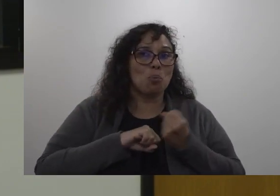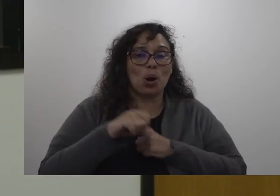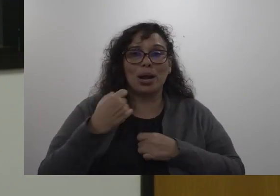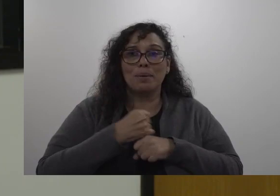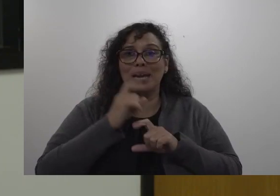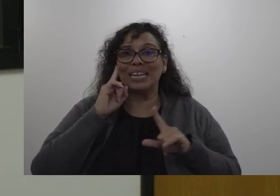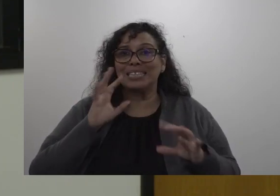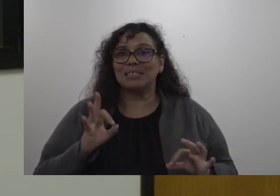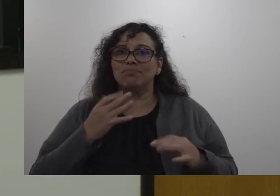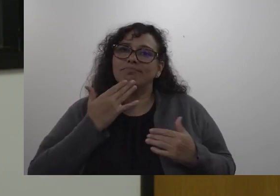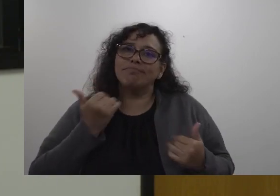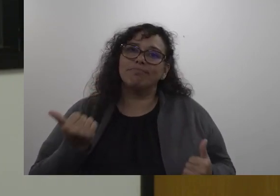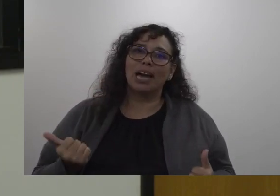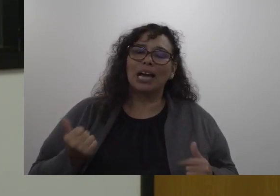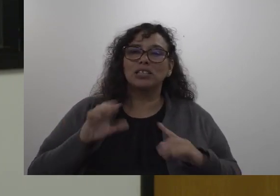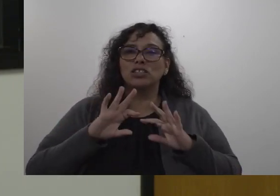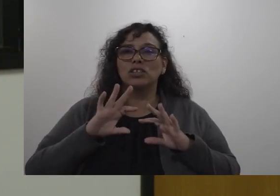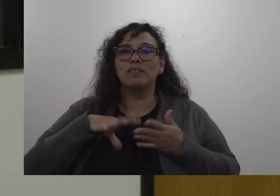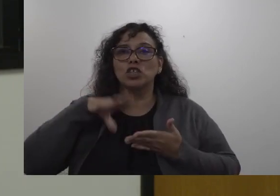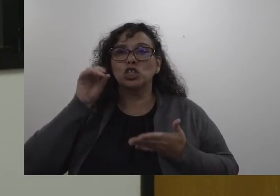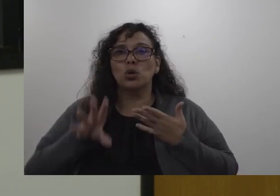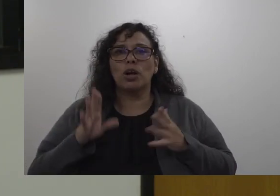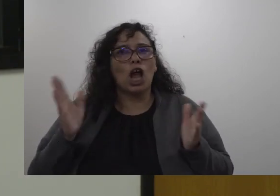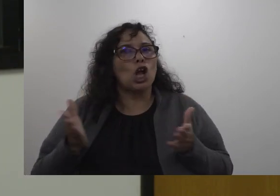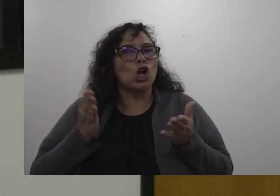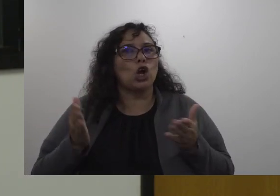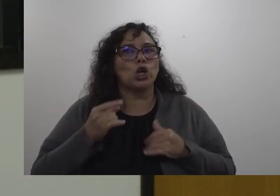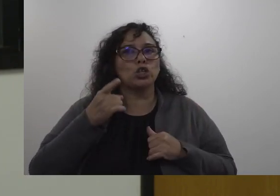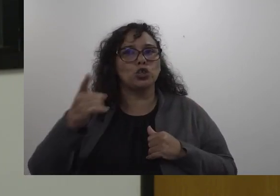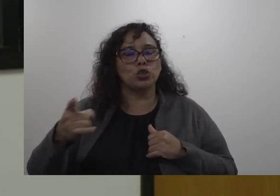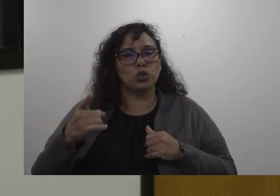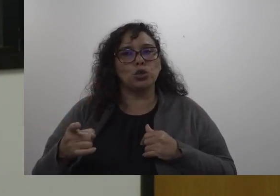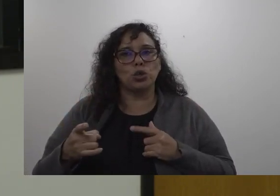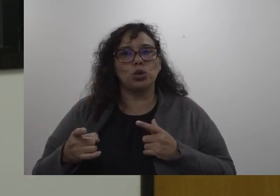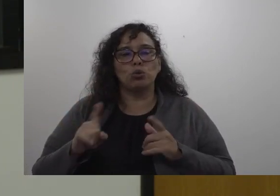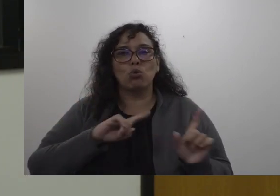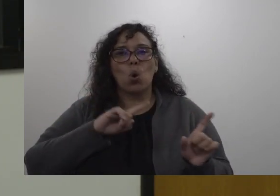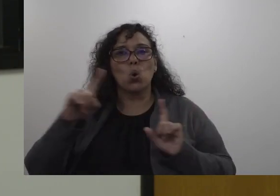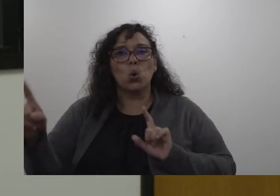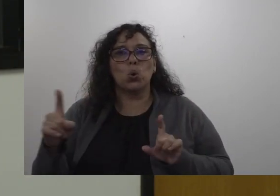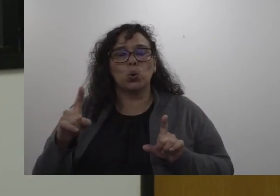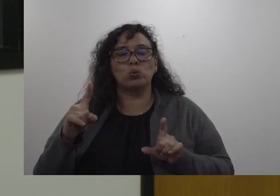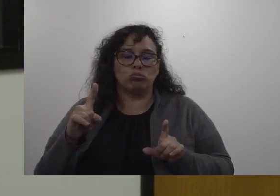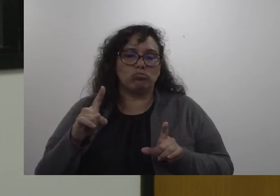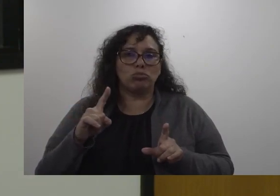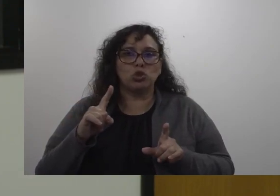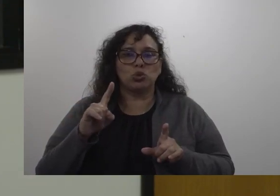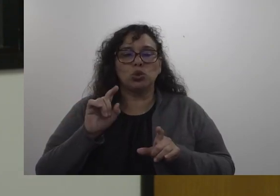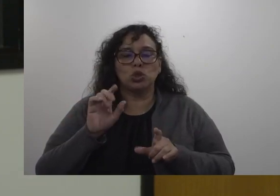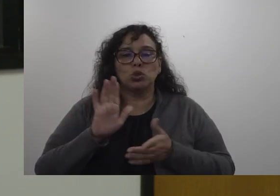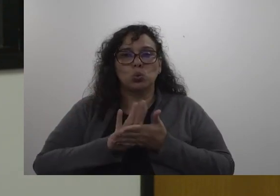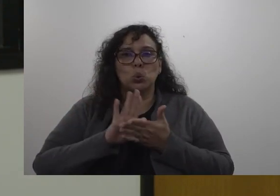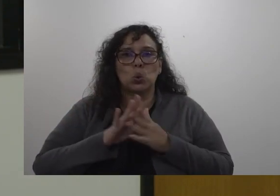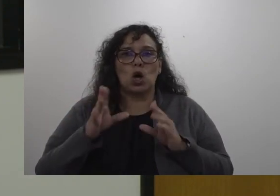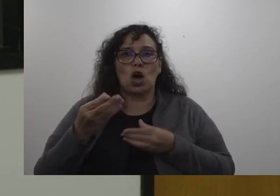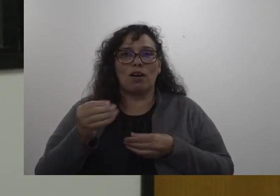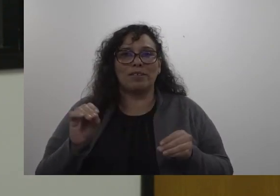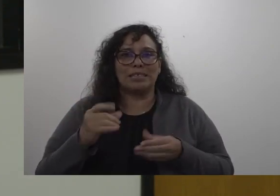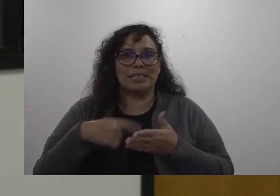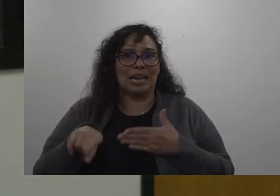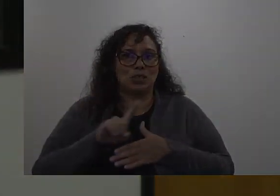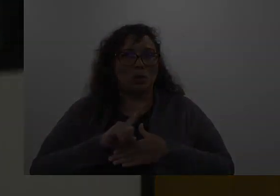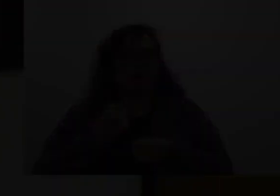decision about what's best for their students we encourage you to to be in your school office in the next week making the best decision for your child